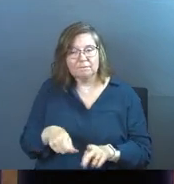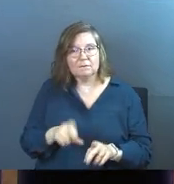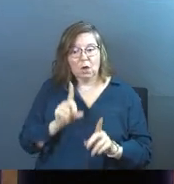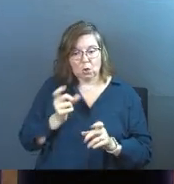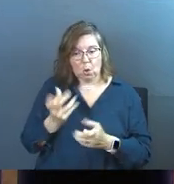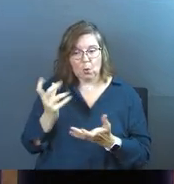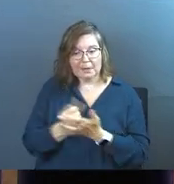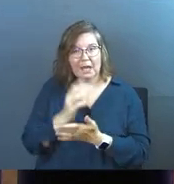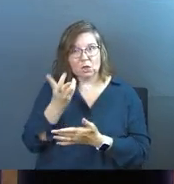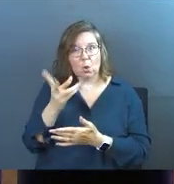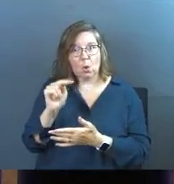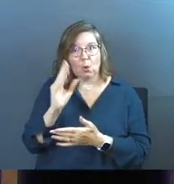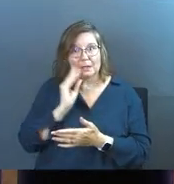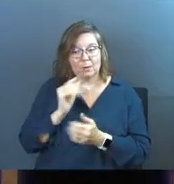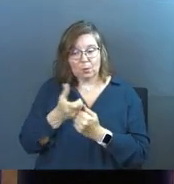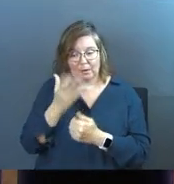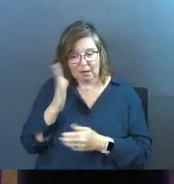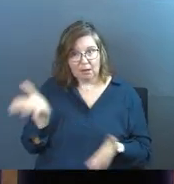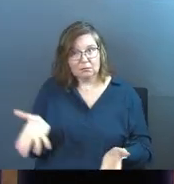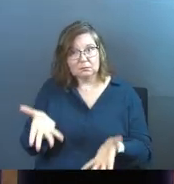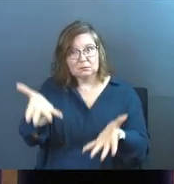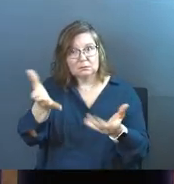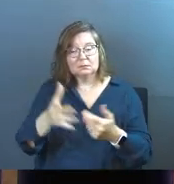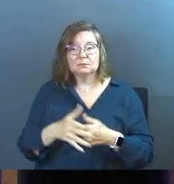Go get your own experience with God.